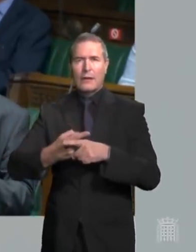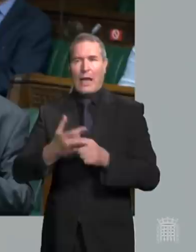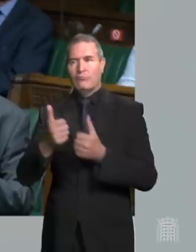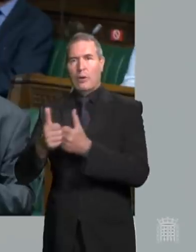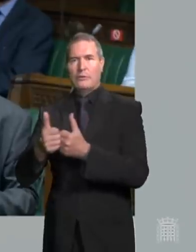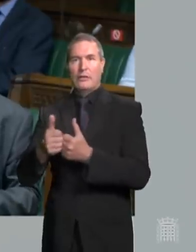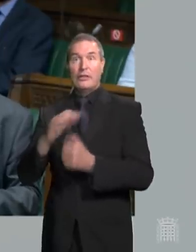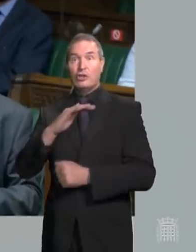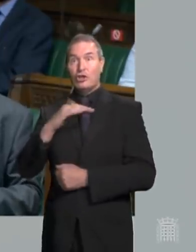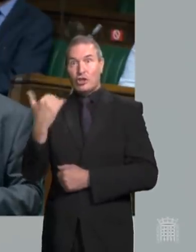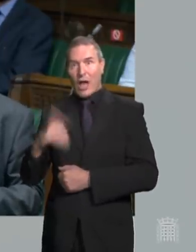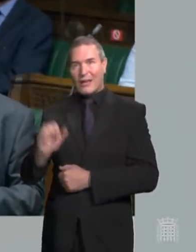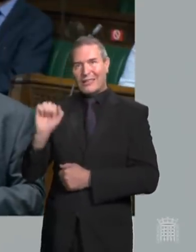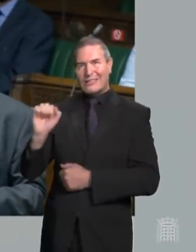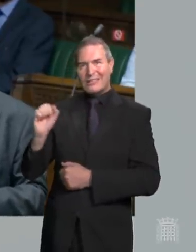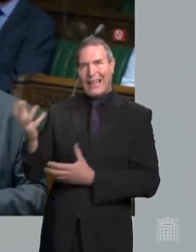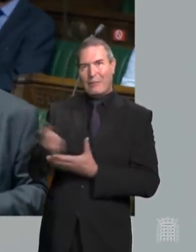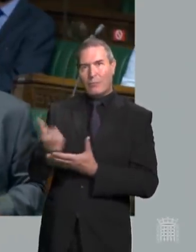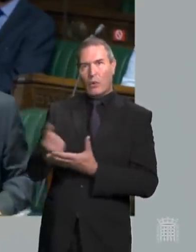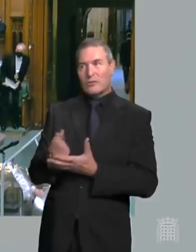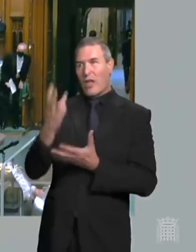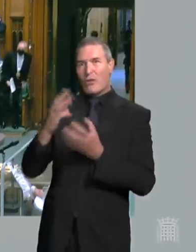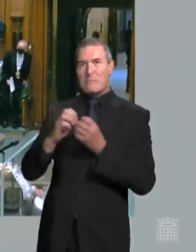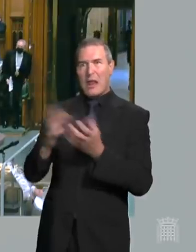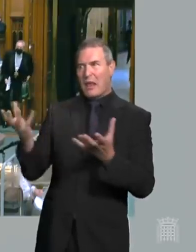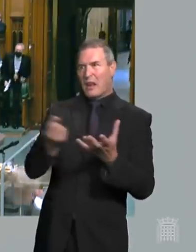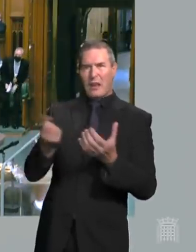Chinese imports to the tune of 3 billion pounds?